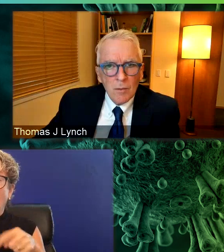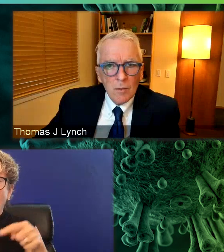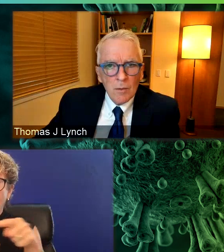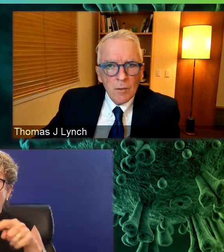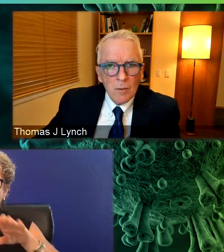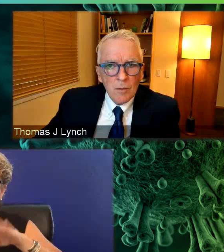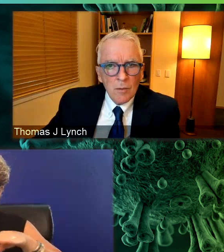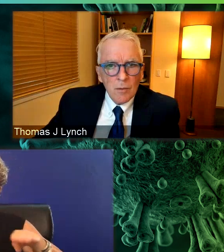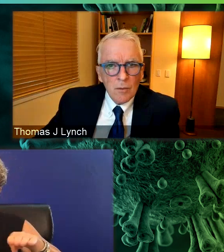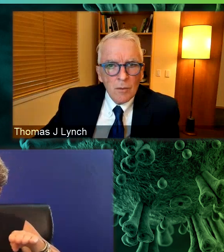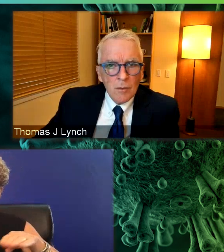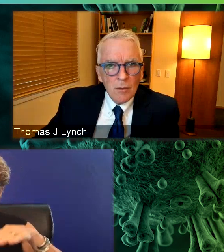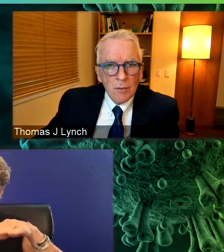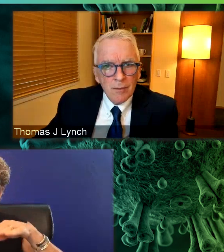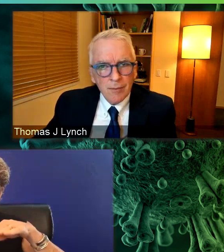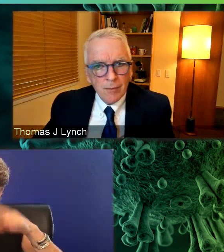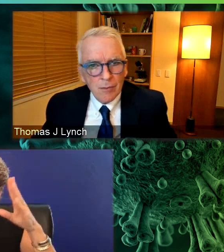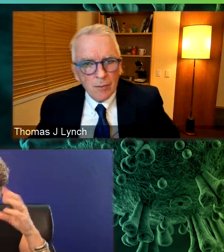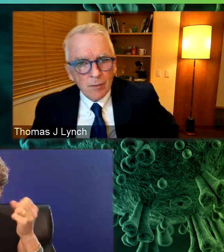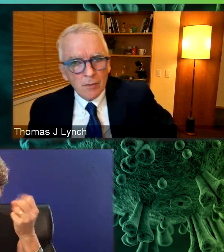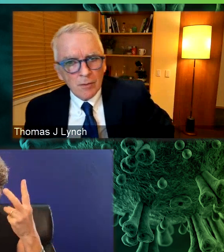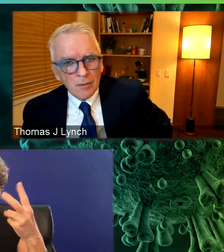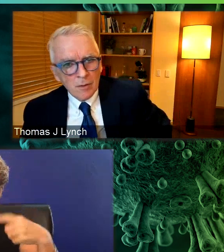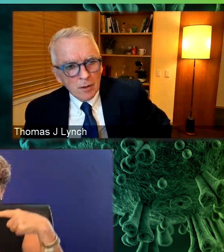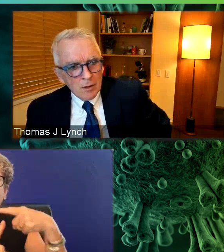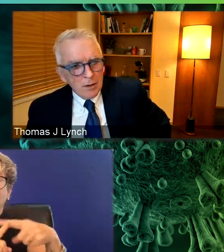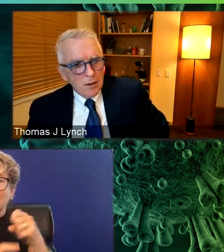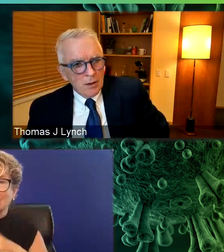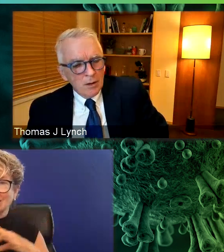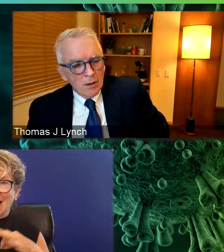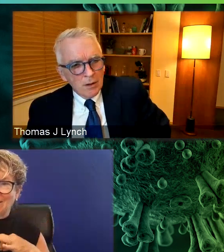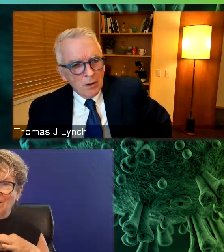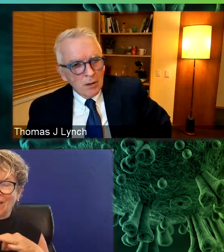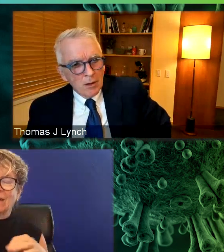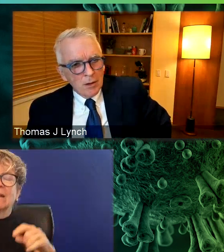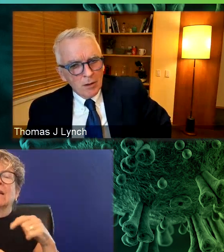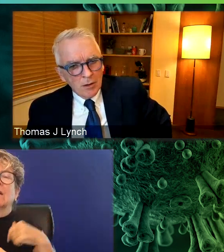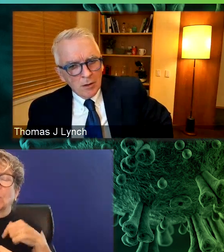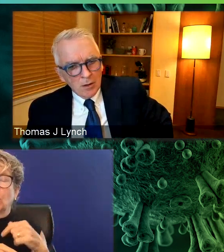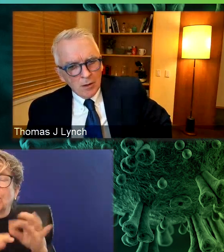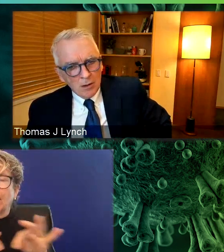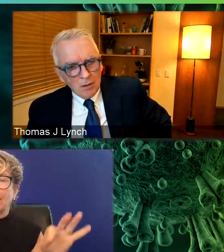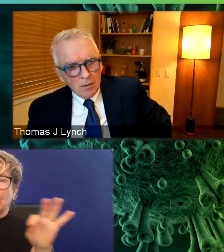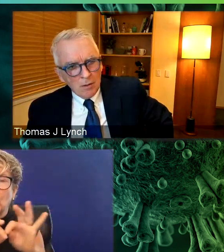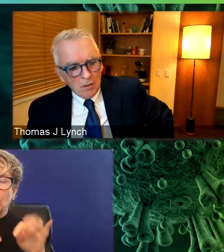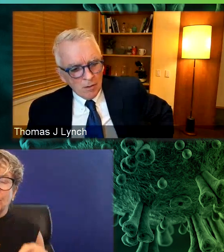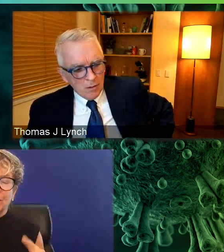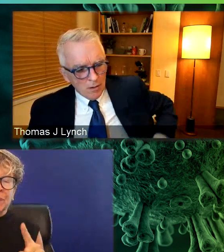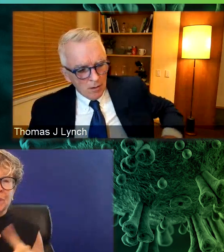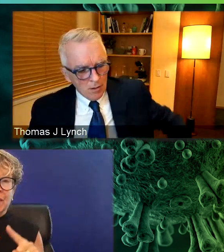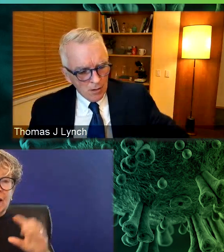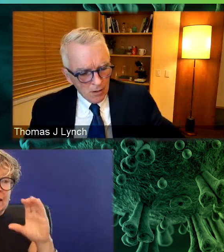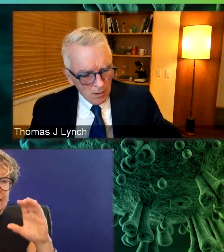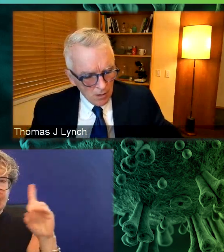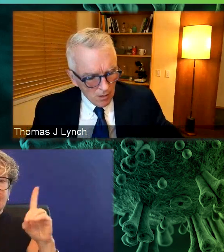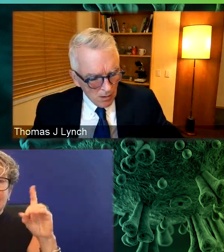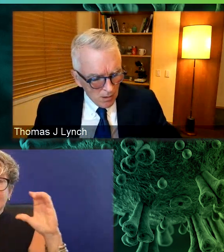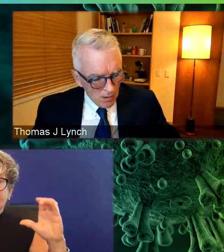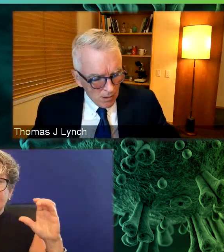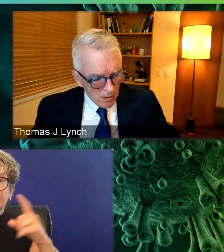really, you know, there's a lot in that the CDC has provided around guidance regarding ventilation and sort of how to protect